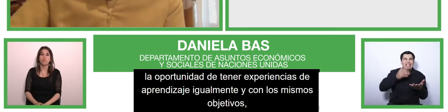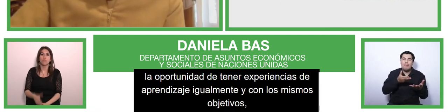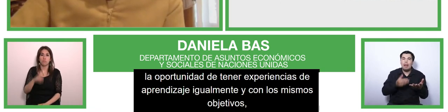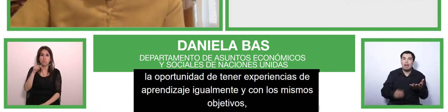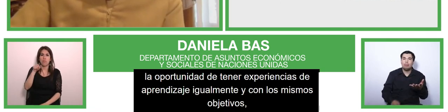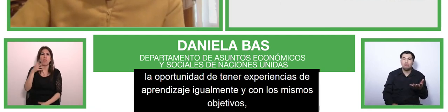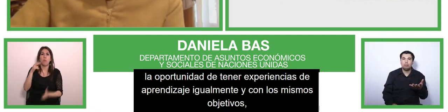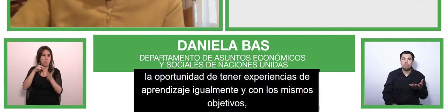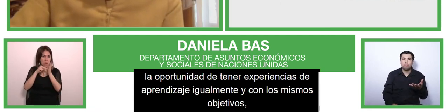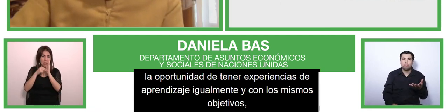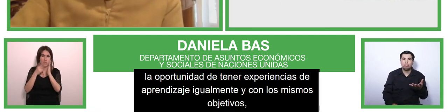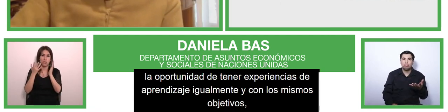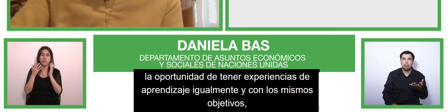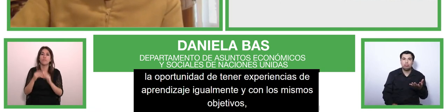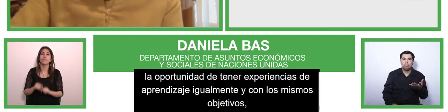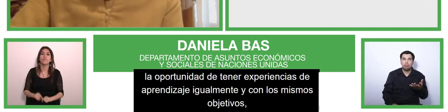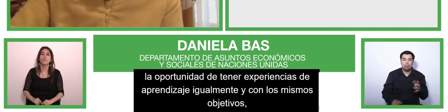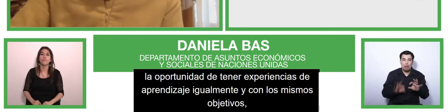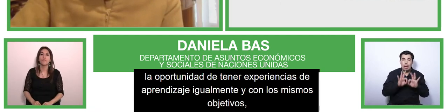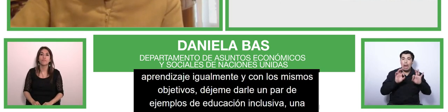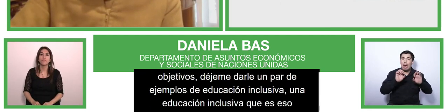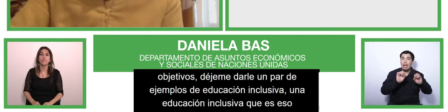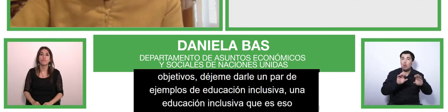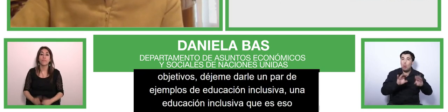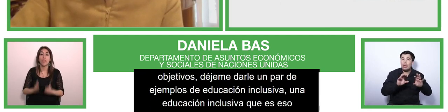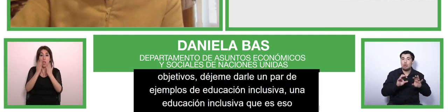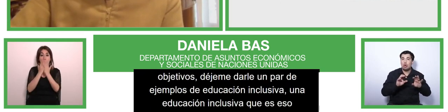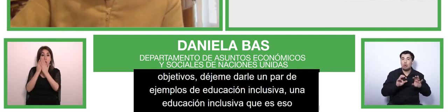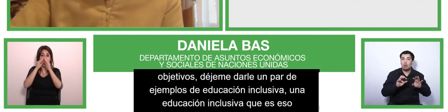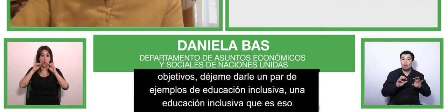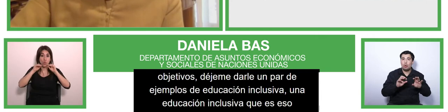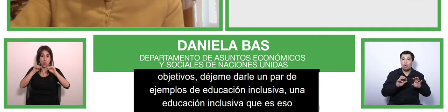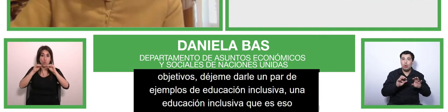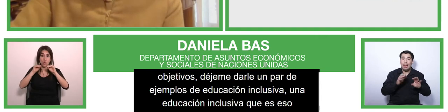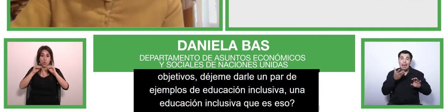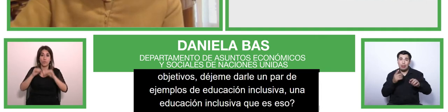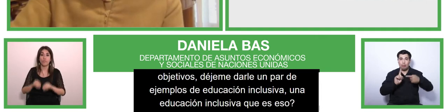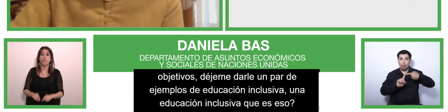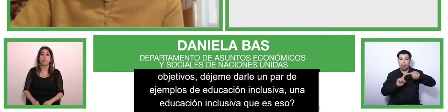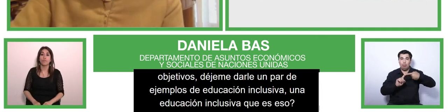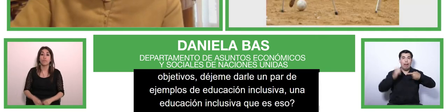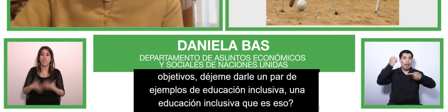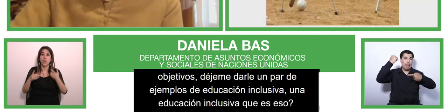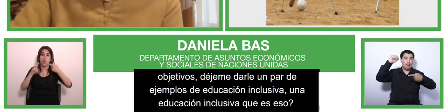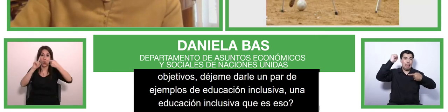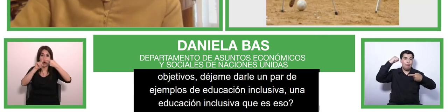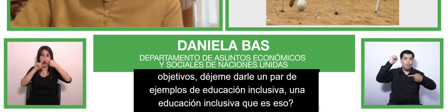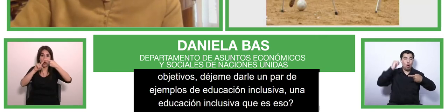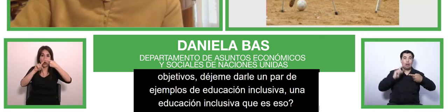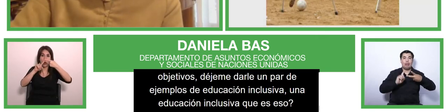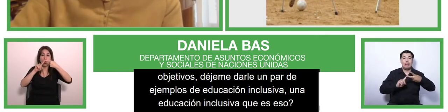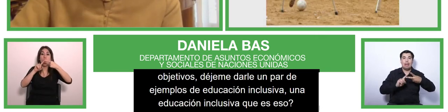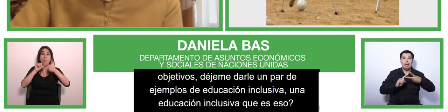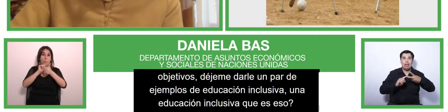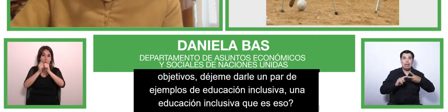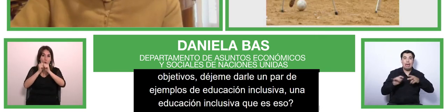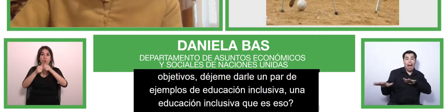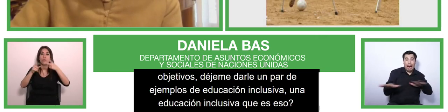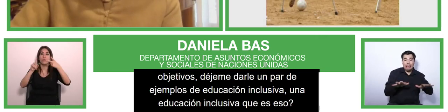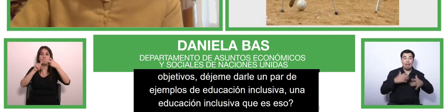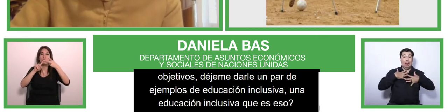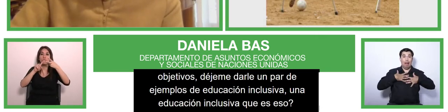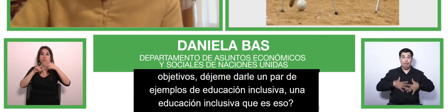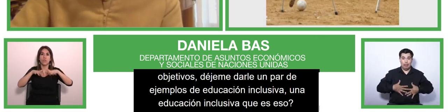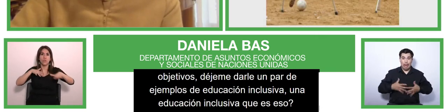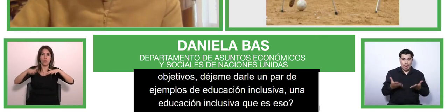includes also sport and physical activity activities right and they're very important for our physical emotional and mental well